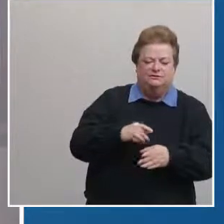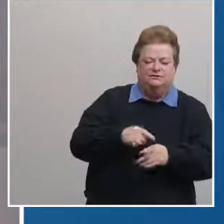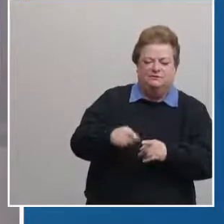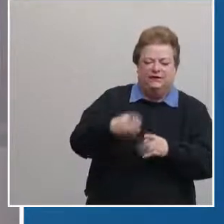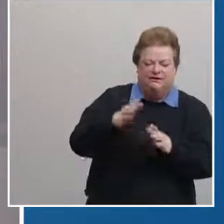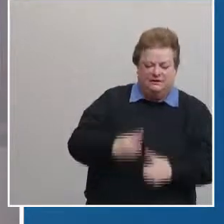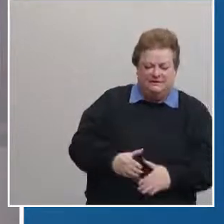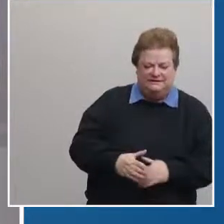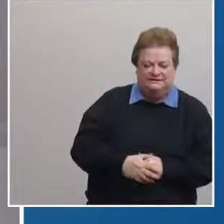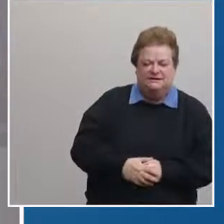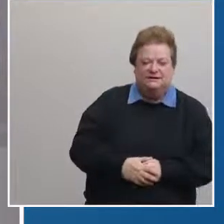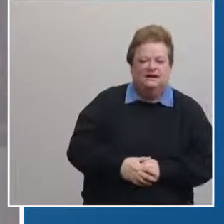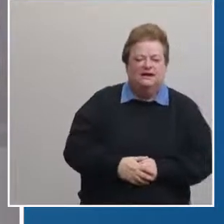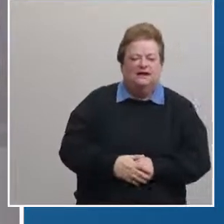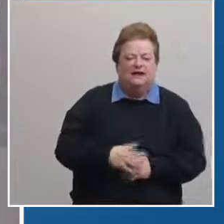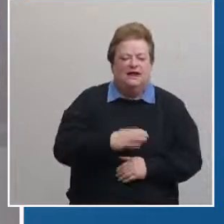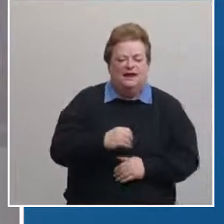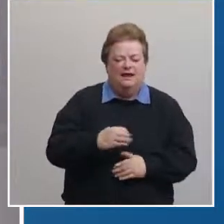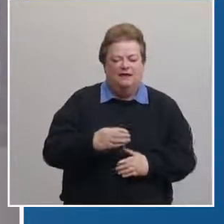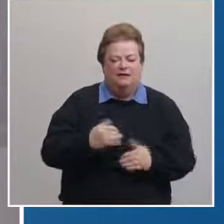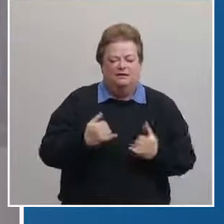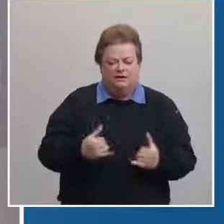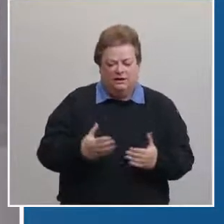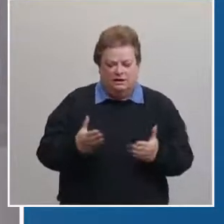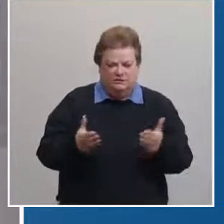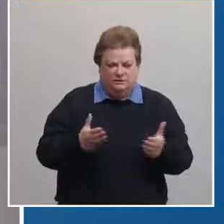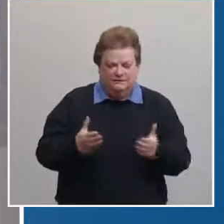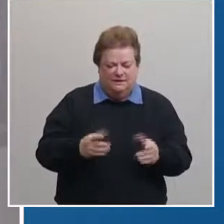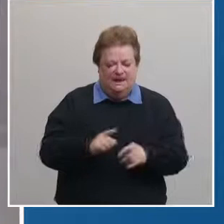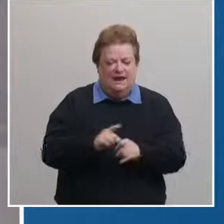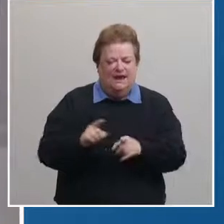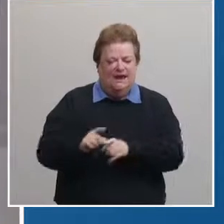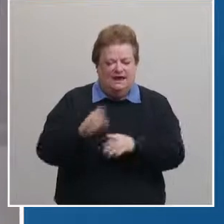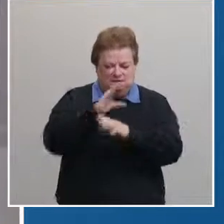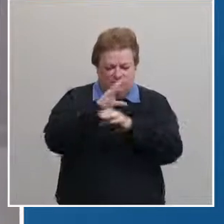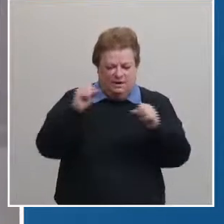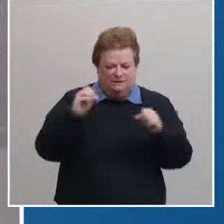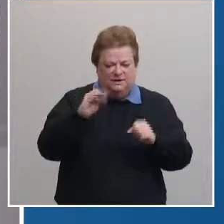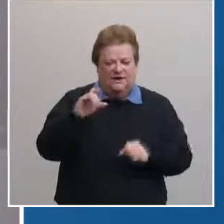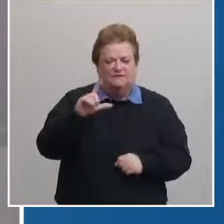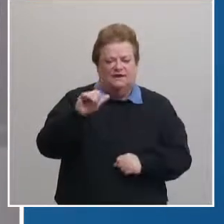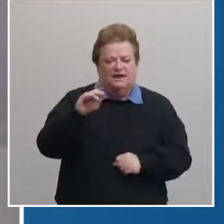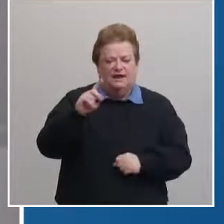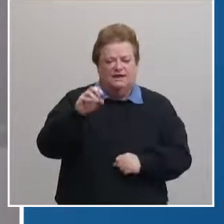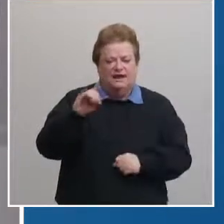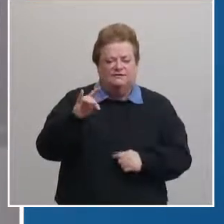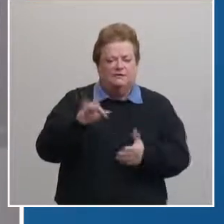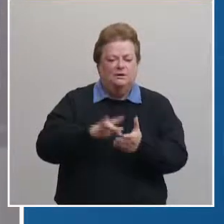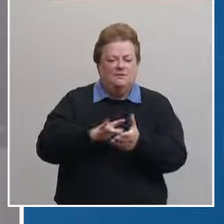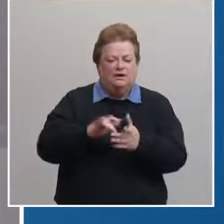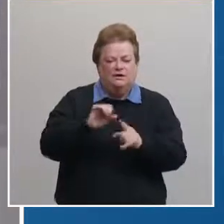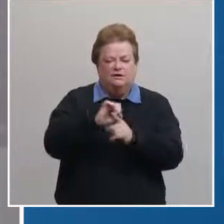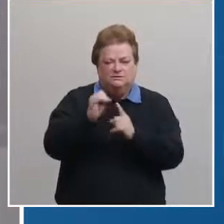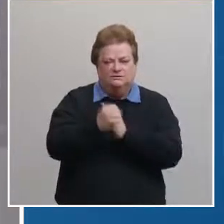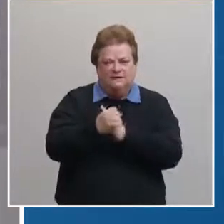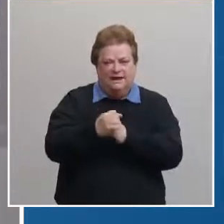oncology and currently serving as the president of lancaster county medical society